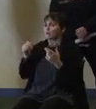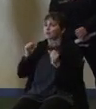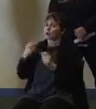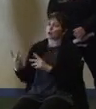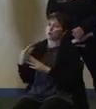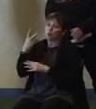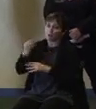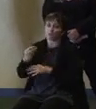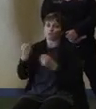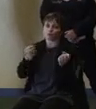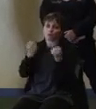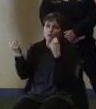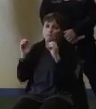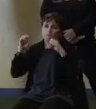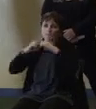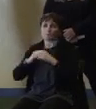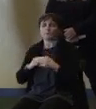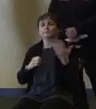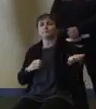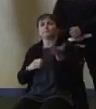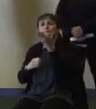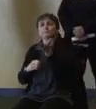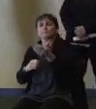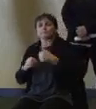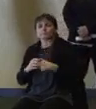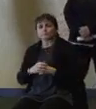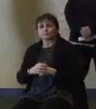Thank you. Please. Good morning.